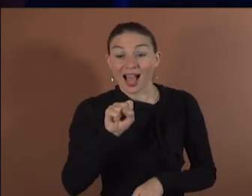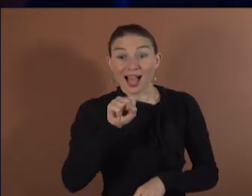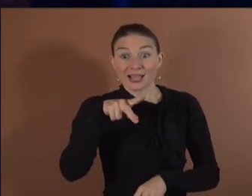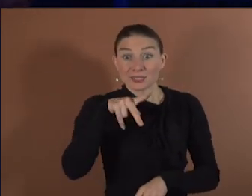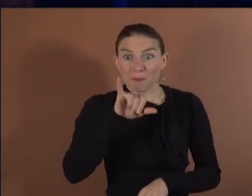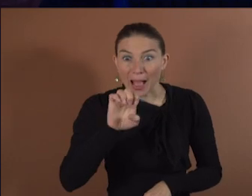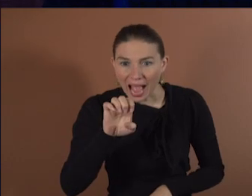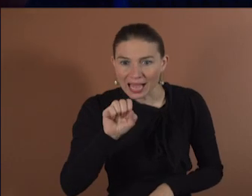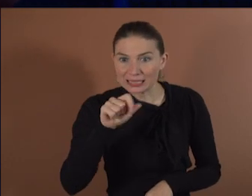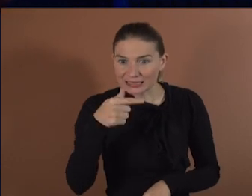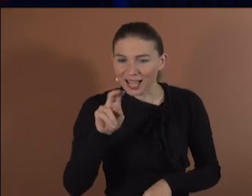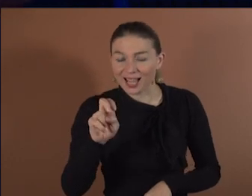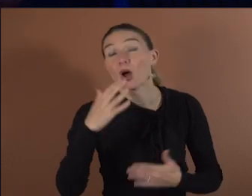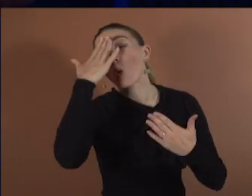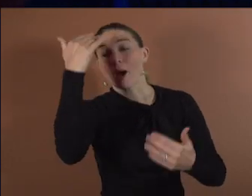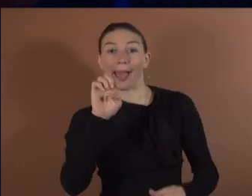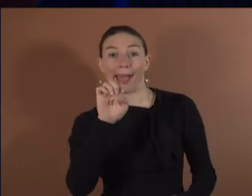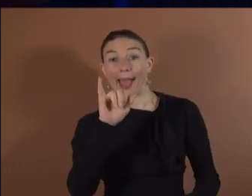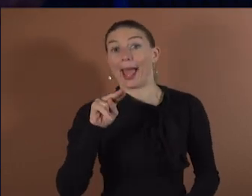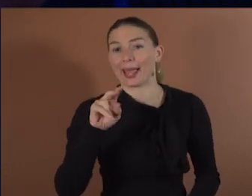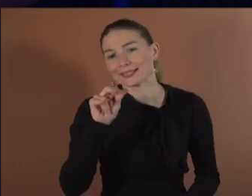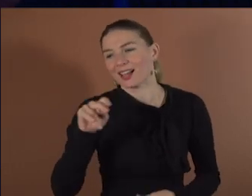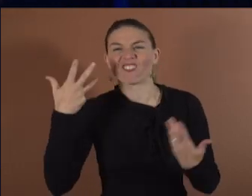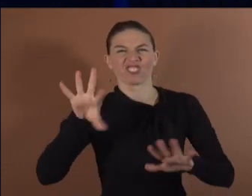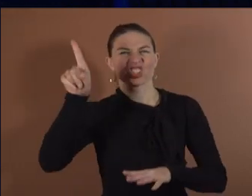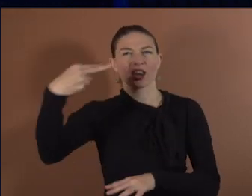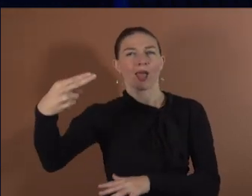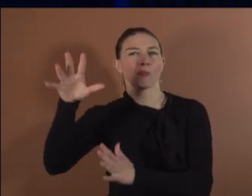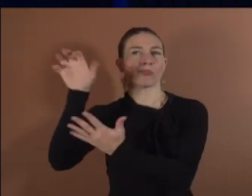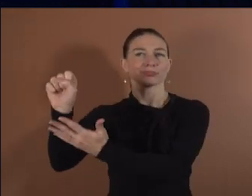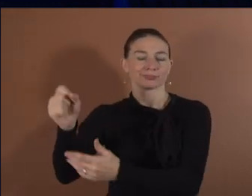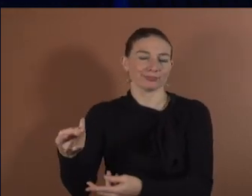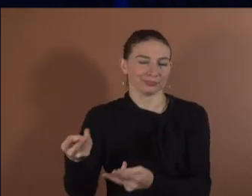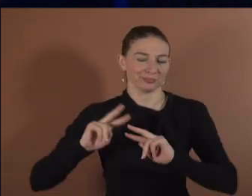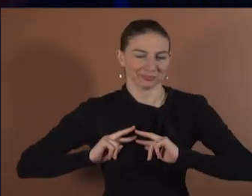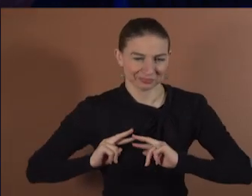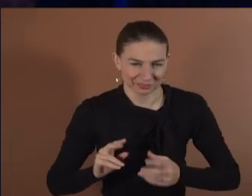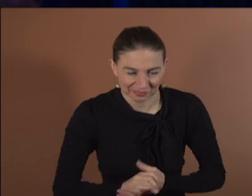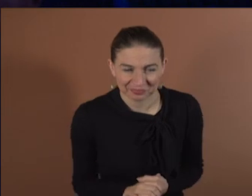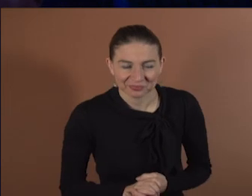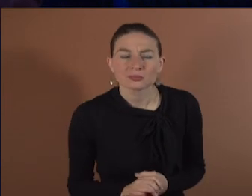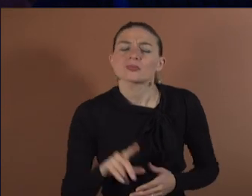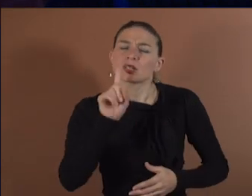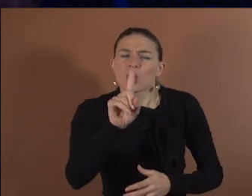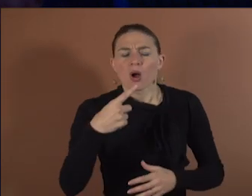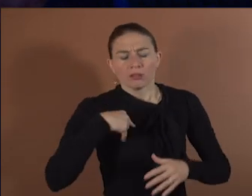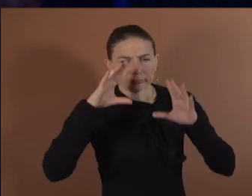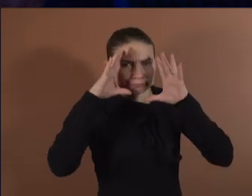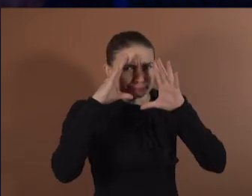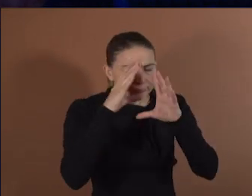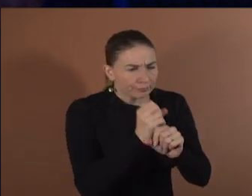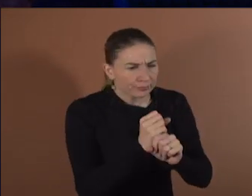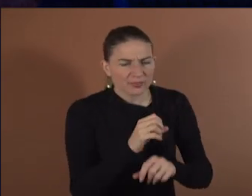So did I have this noble intention when I started 15 years ago to program this real-time software? Not at all.